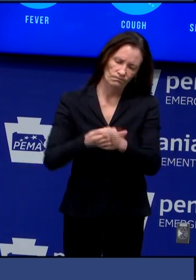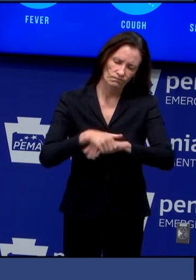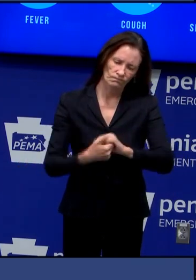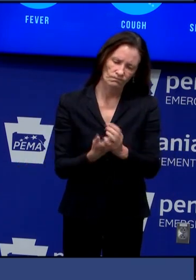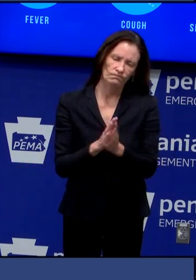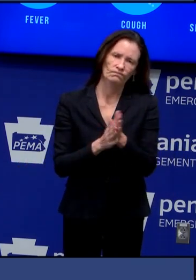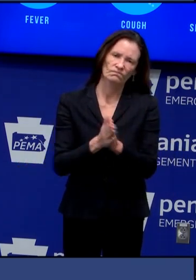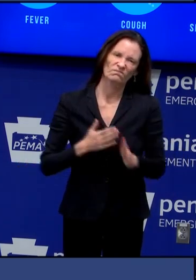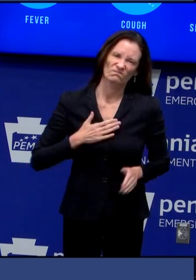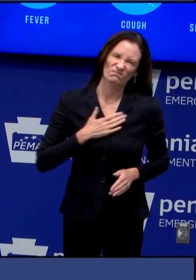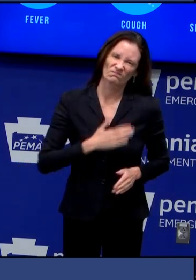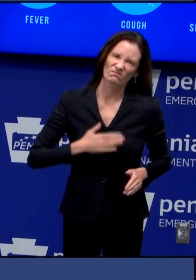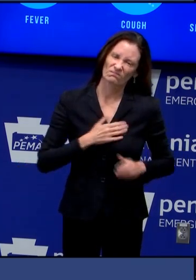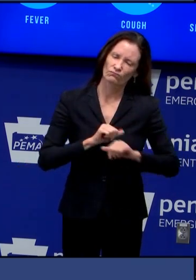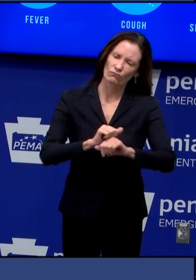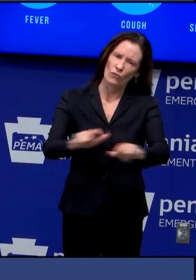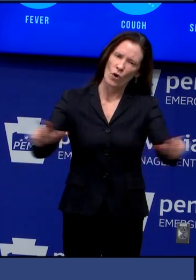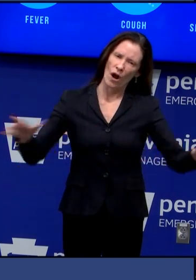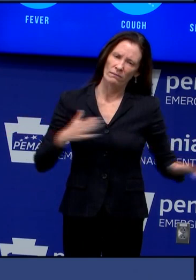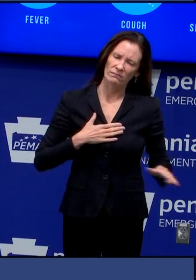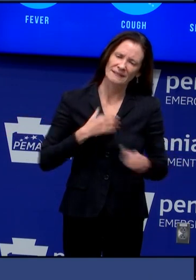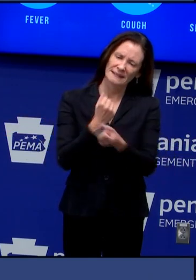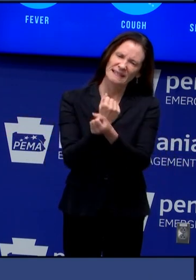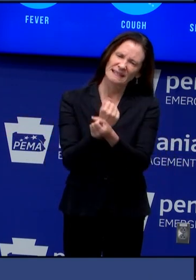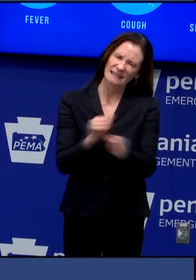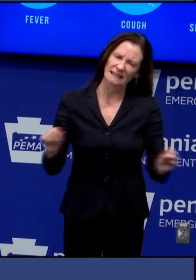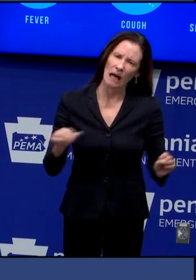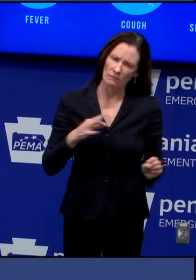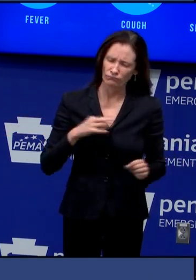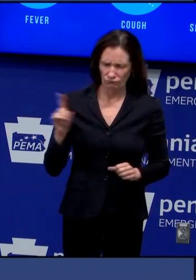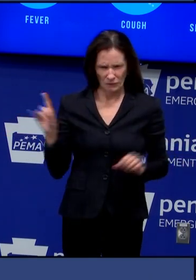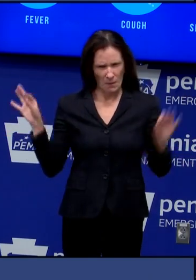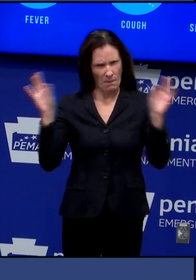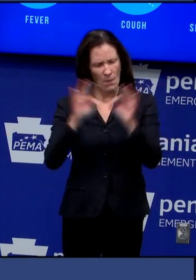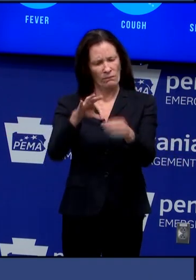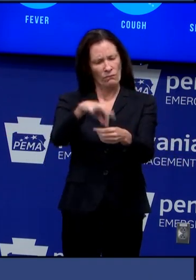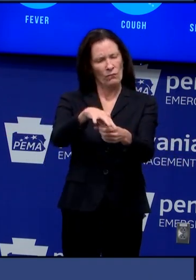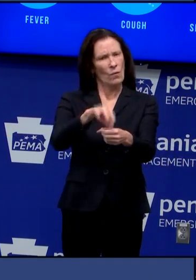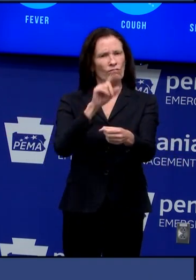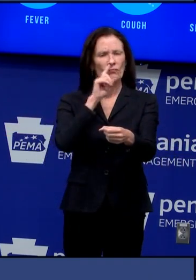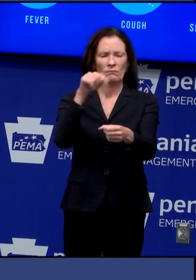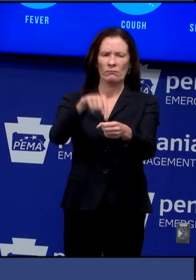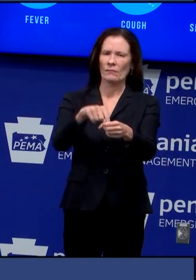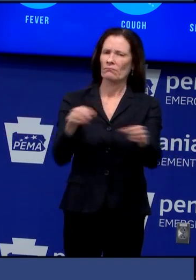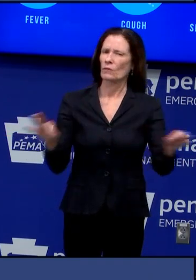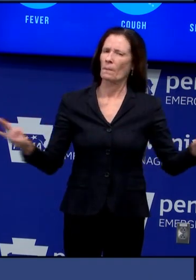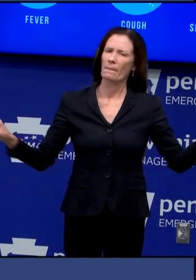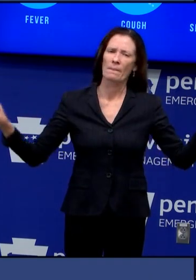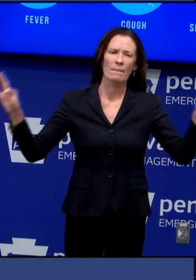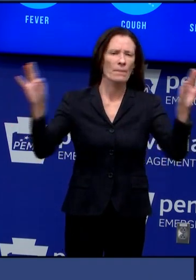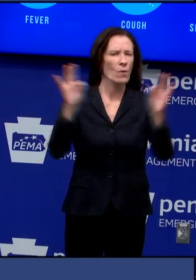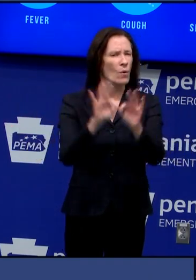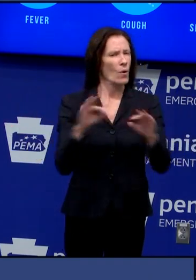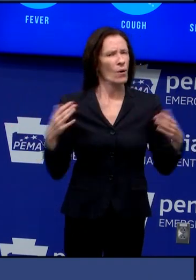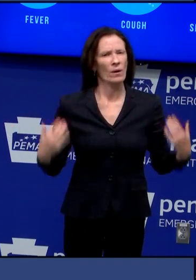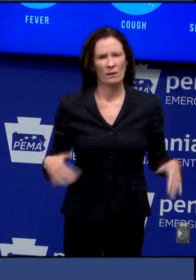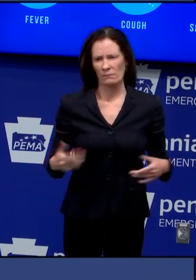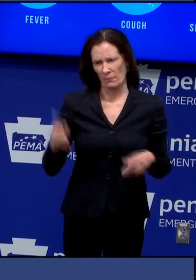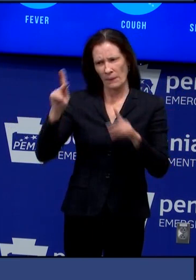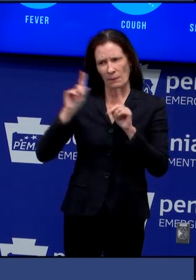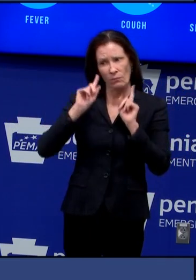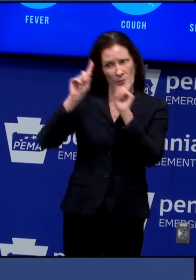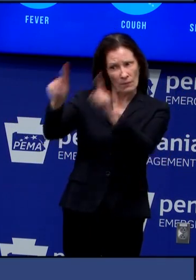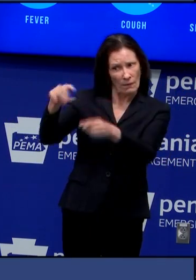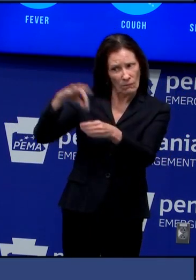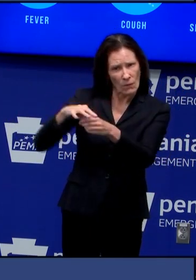but you should feel free to go ahead and exercise your right to vote same for poll workers and facilities such as